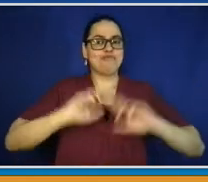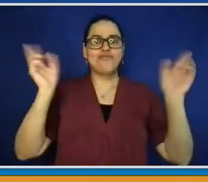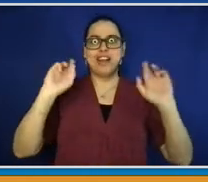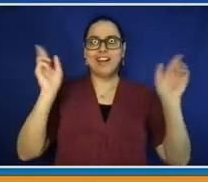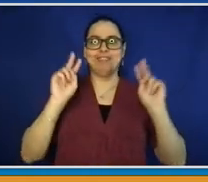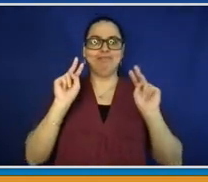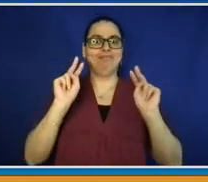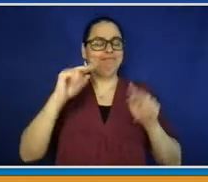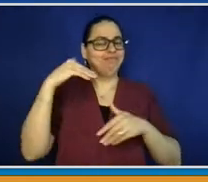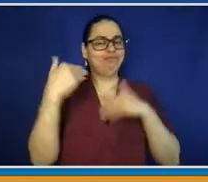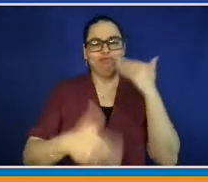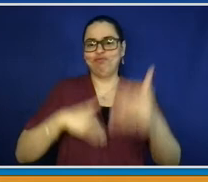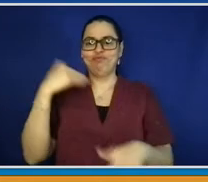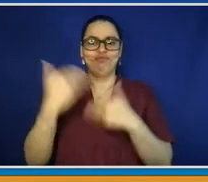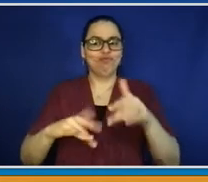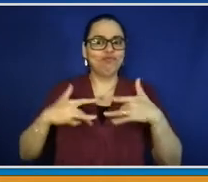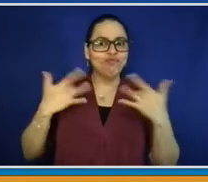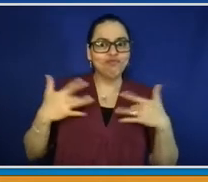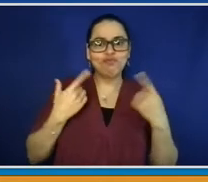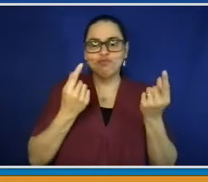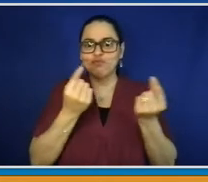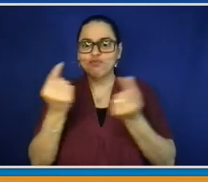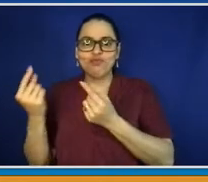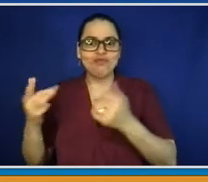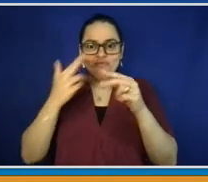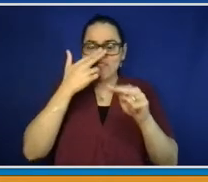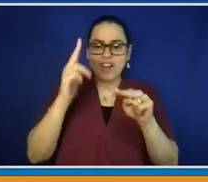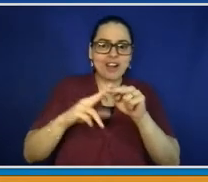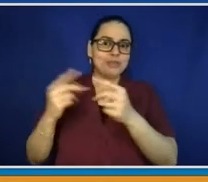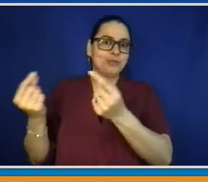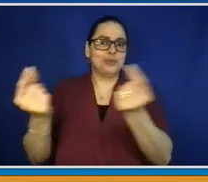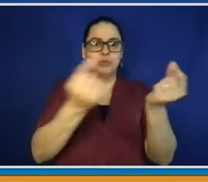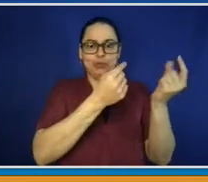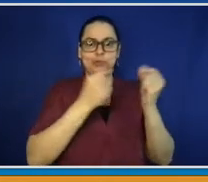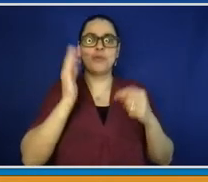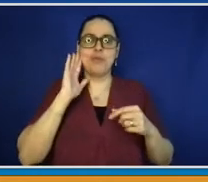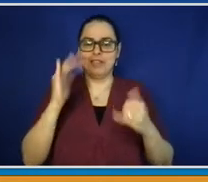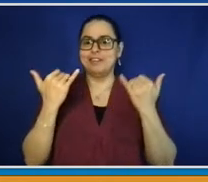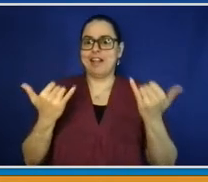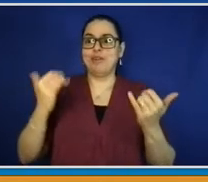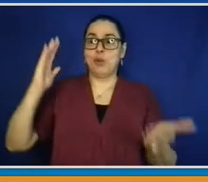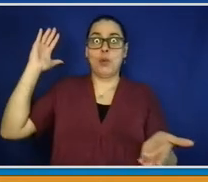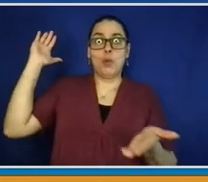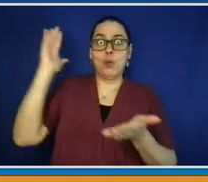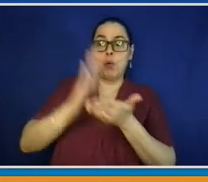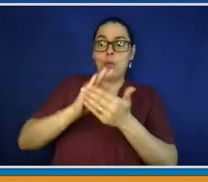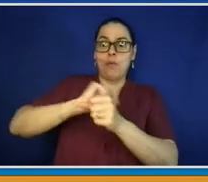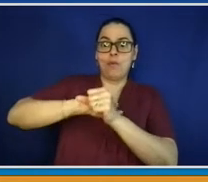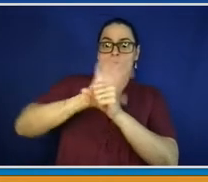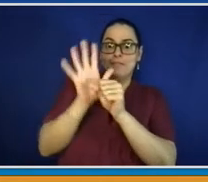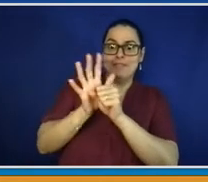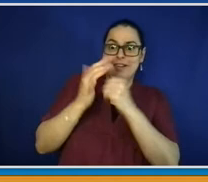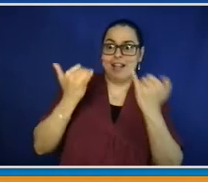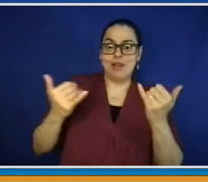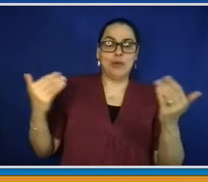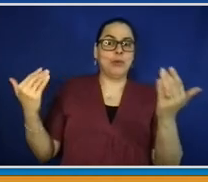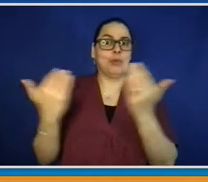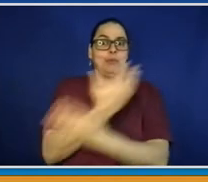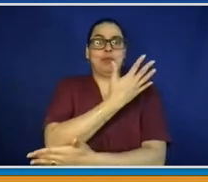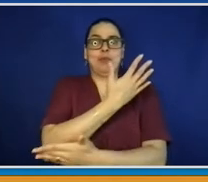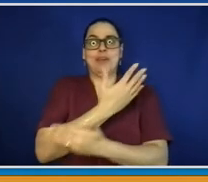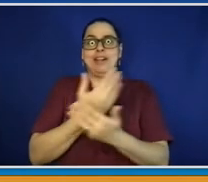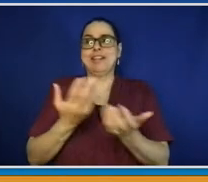doses, the declining cases, and the warmer weather, this spring brings fresh optimism and a pent-up demand to travel.